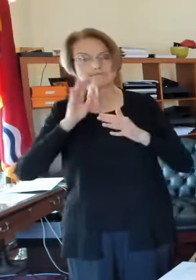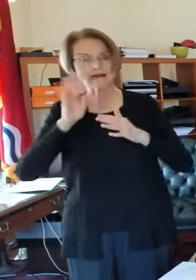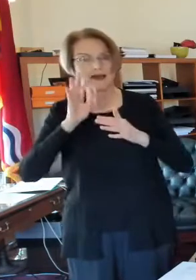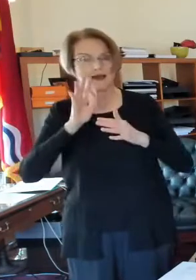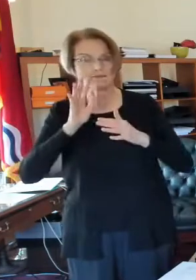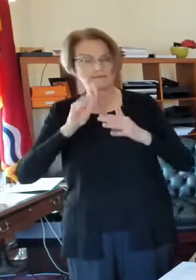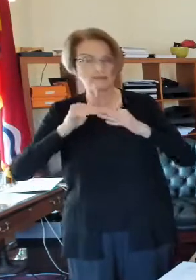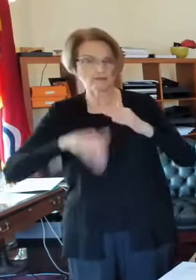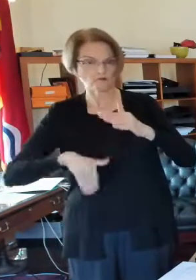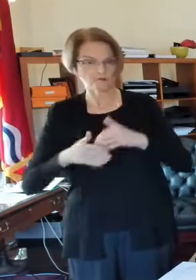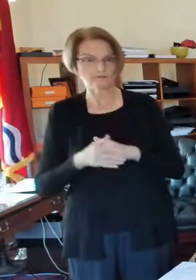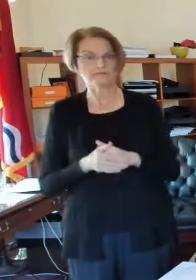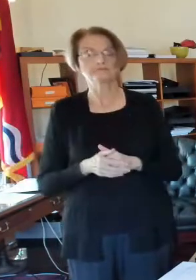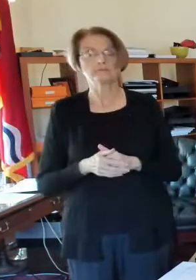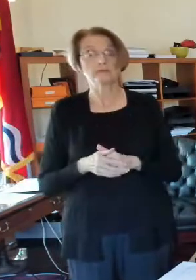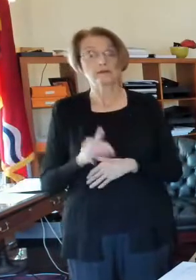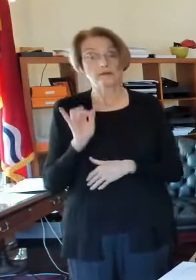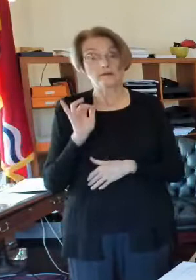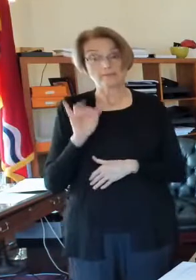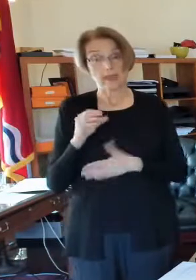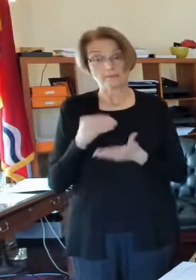that will begin being collected